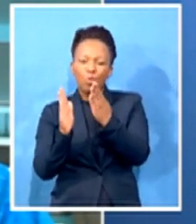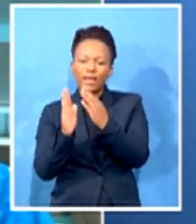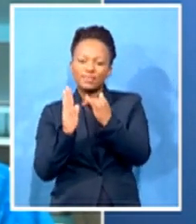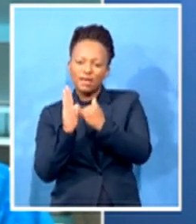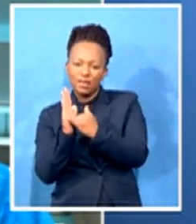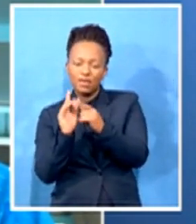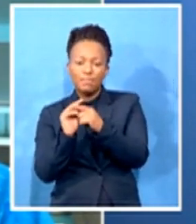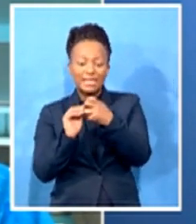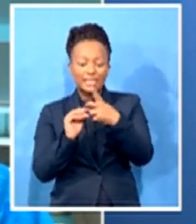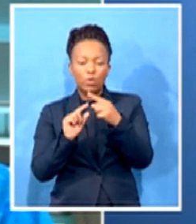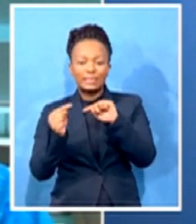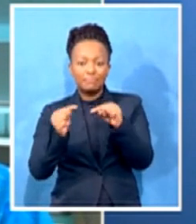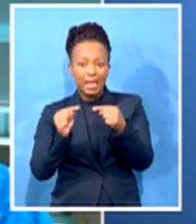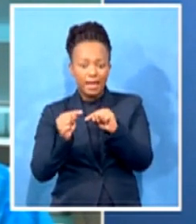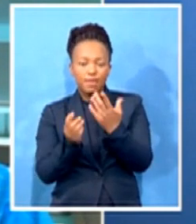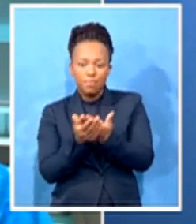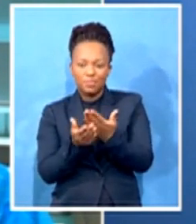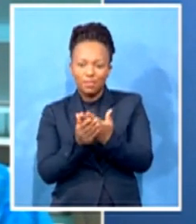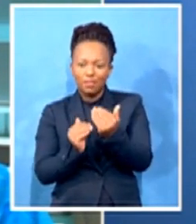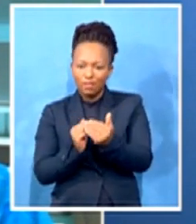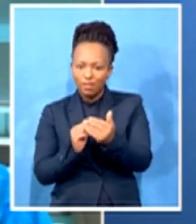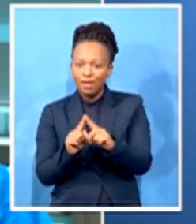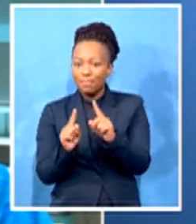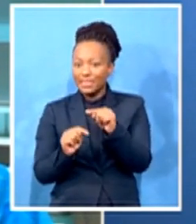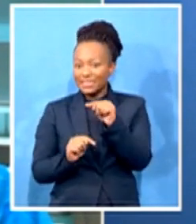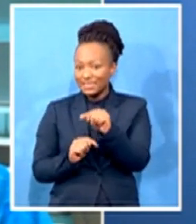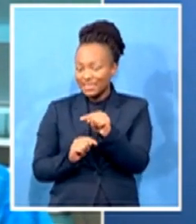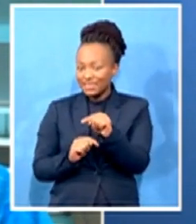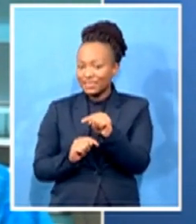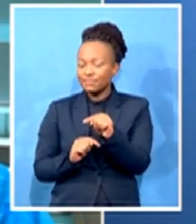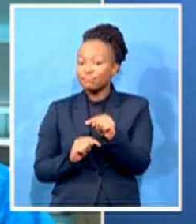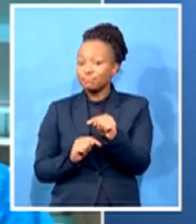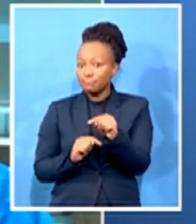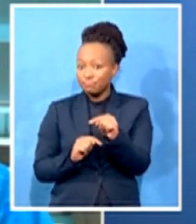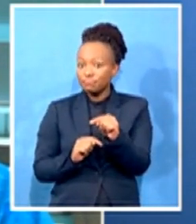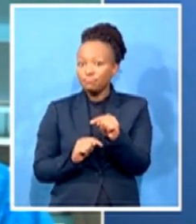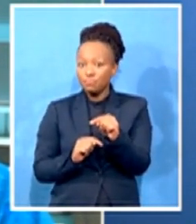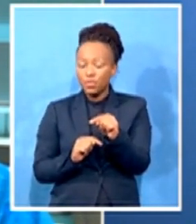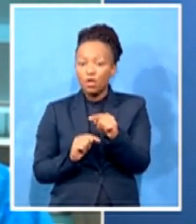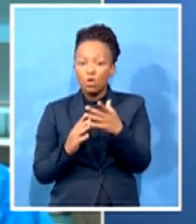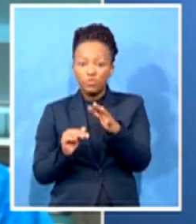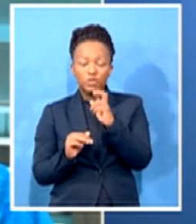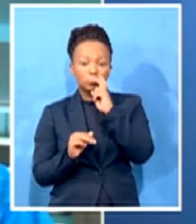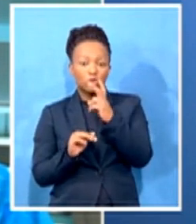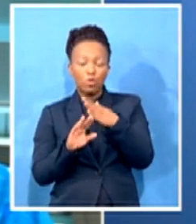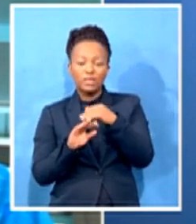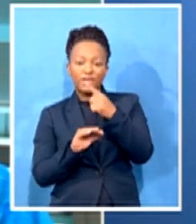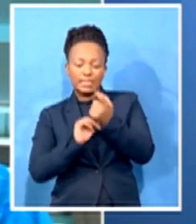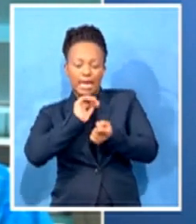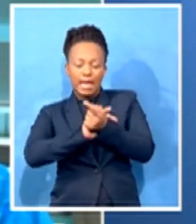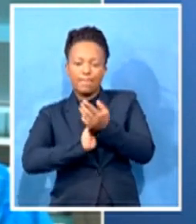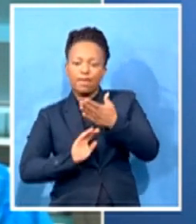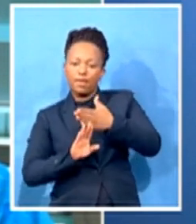And and that would be probably a sense of relief after what we saw during the first one. So that we'll have to see,